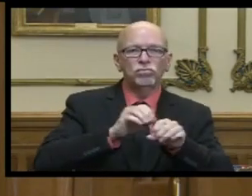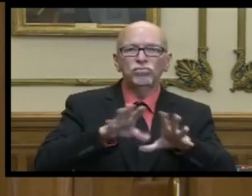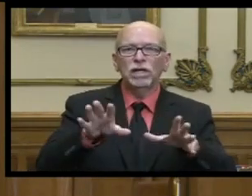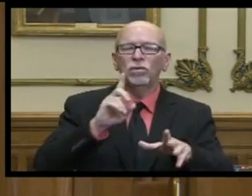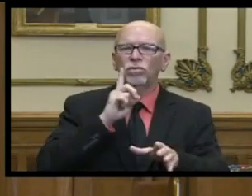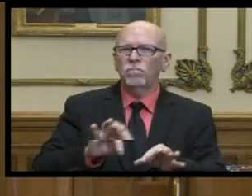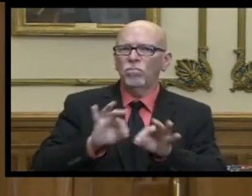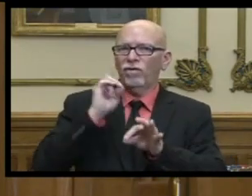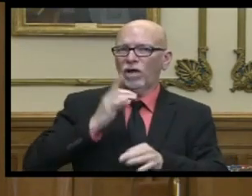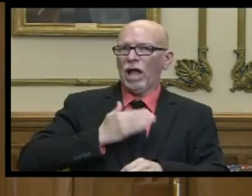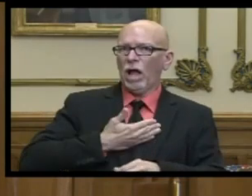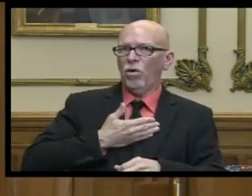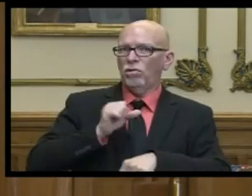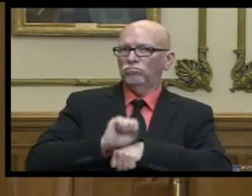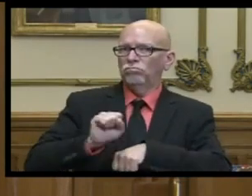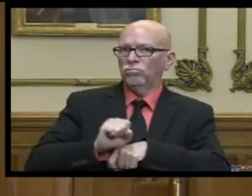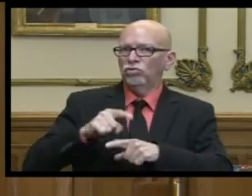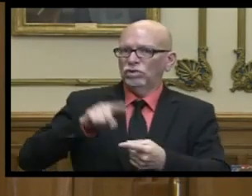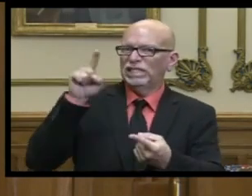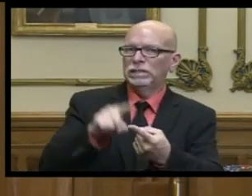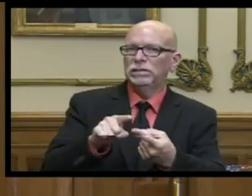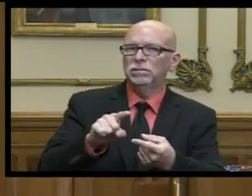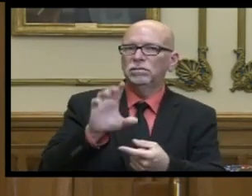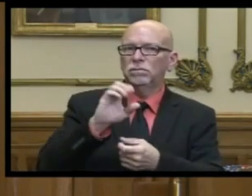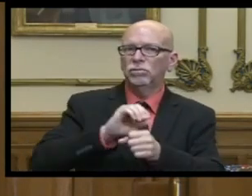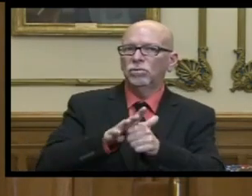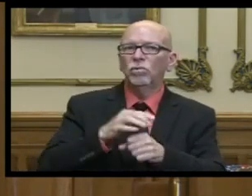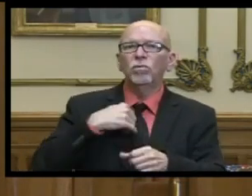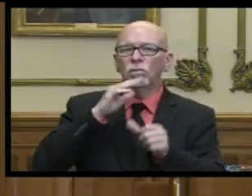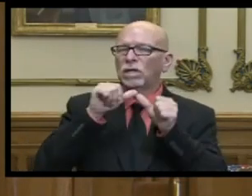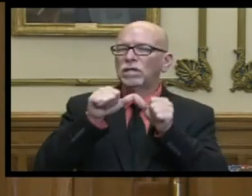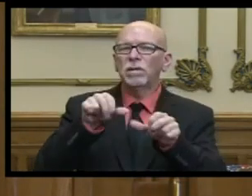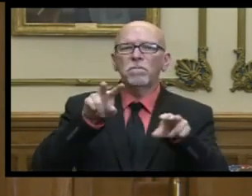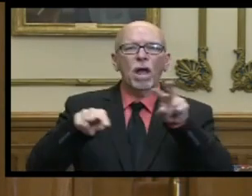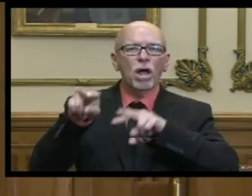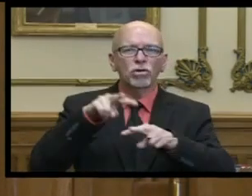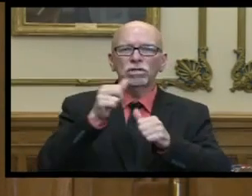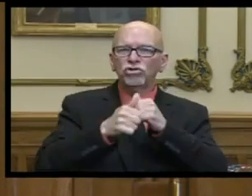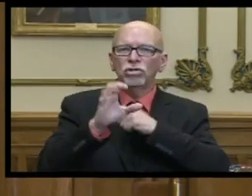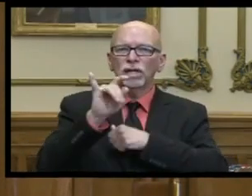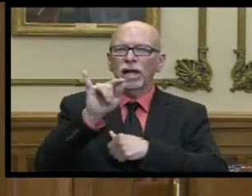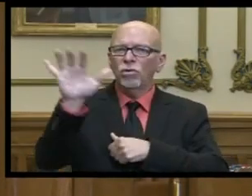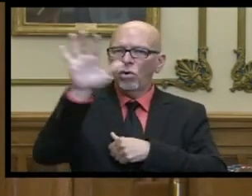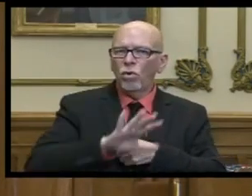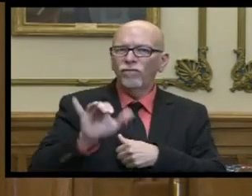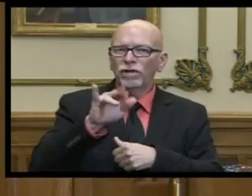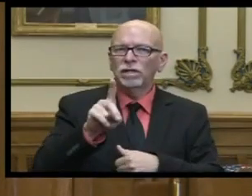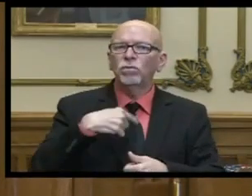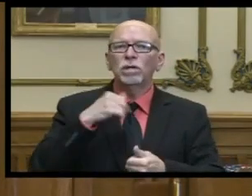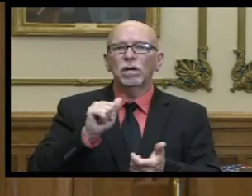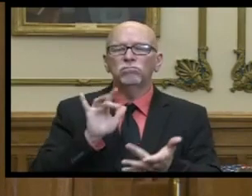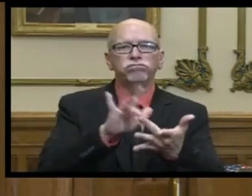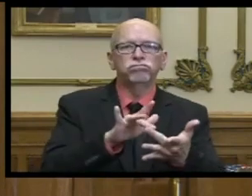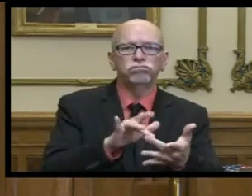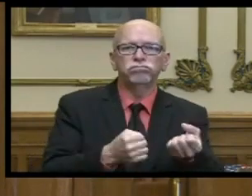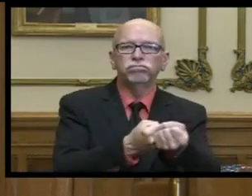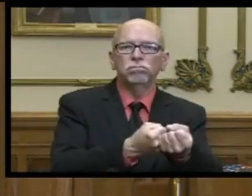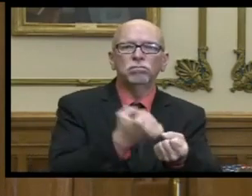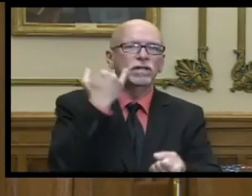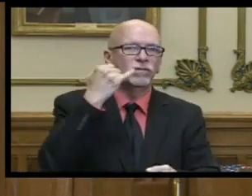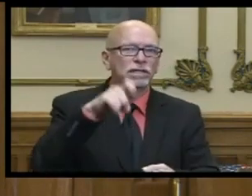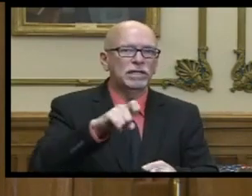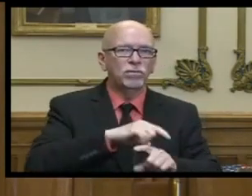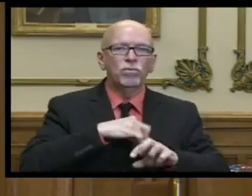our efforts to reduce the number of cases we will continue to monitor counties across the state so that we can reach out with additional support